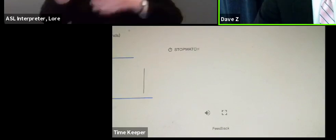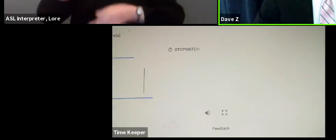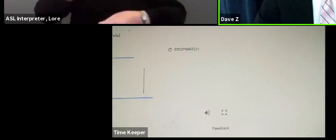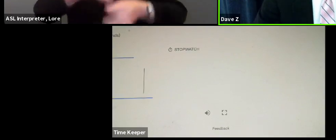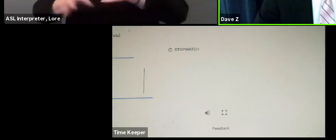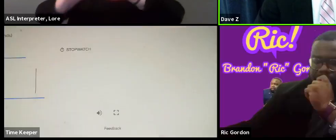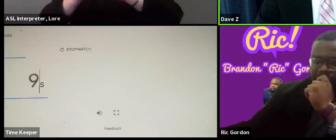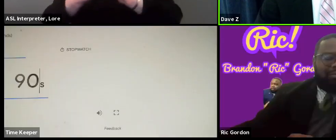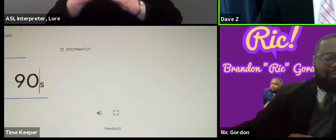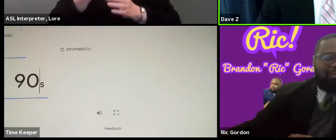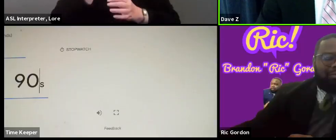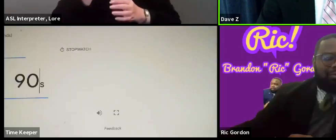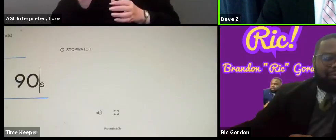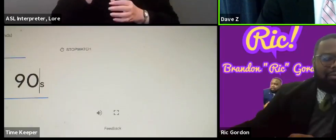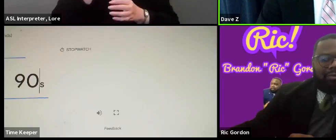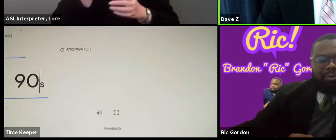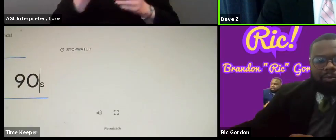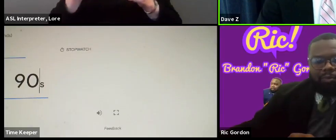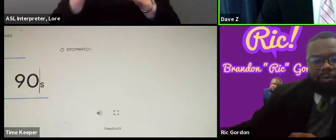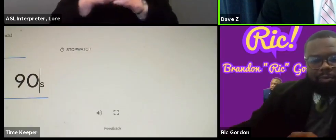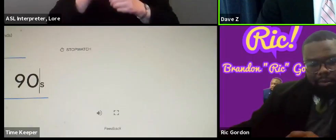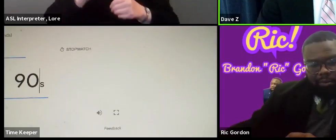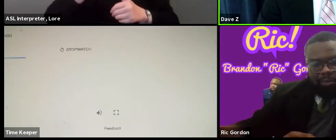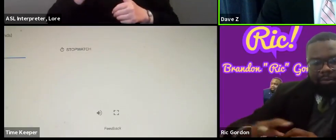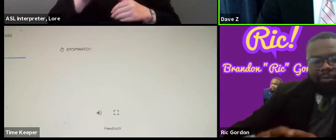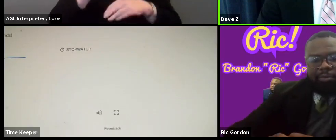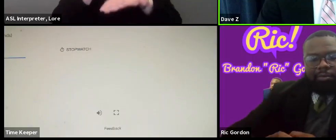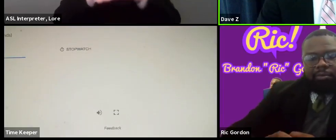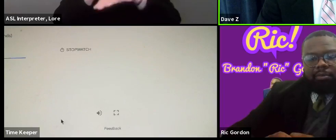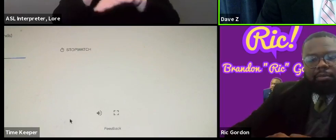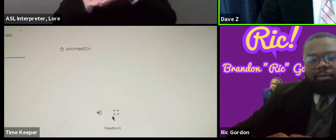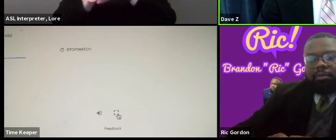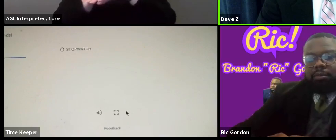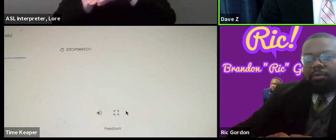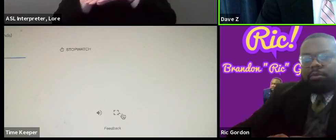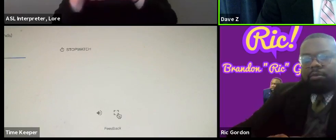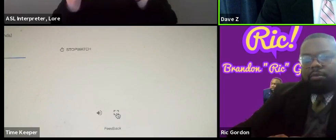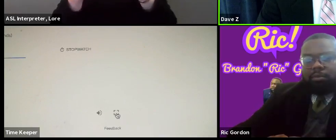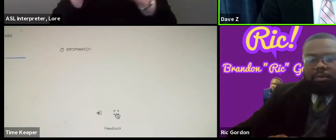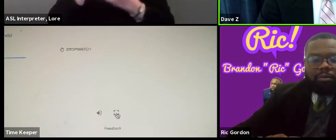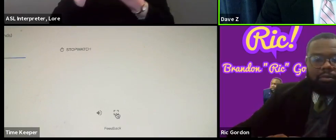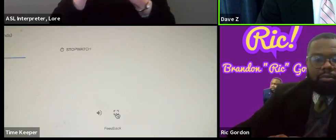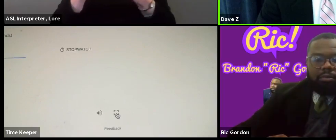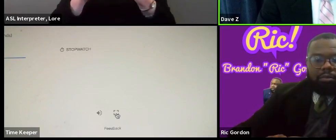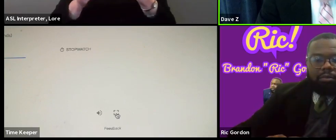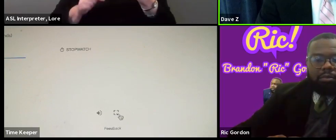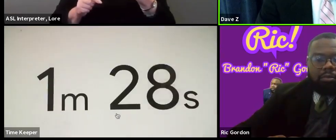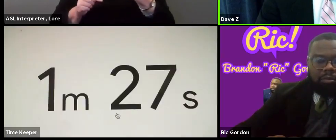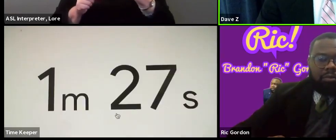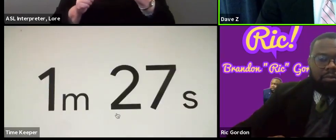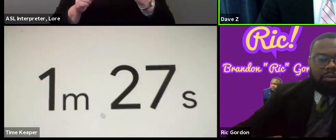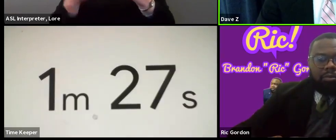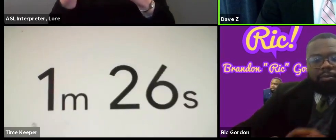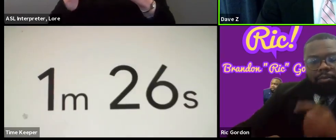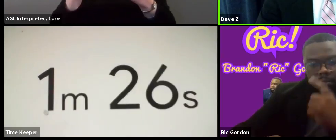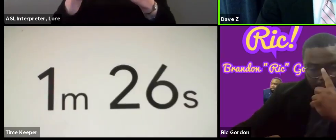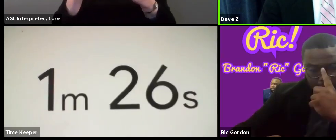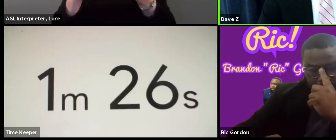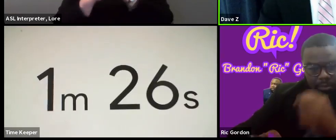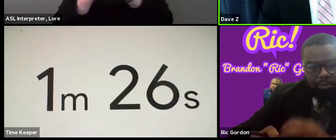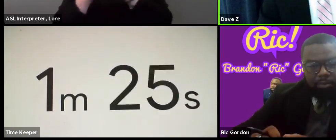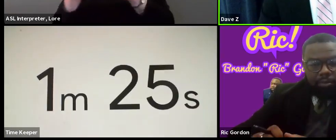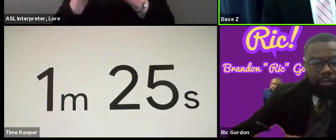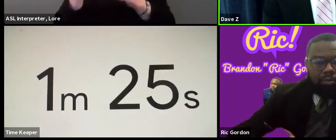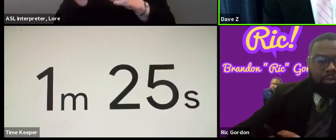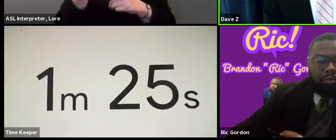up. And our first question tonight, you know, even among Greenbelt advocates like yourselves, differences